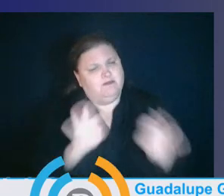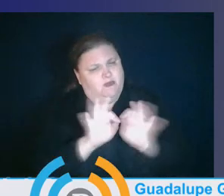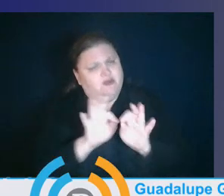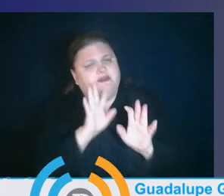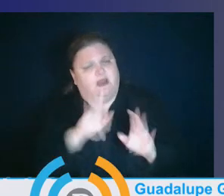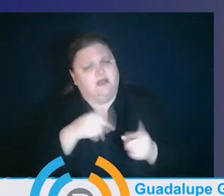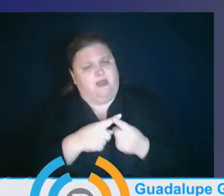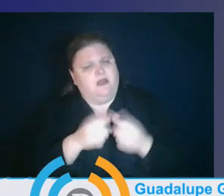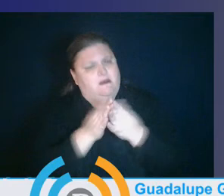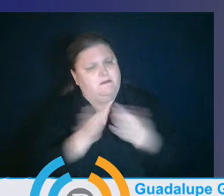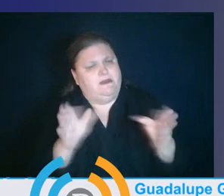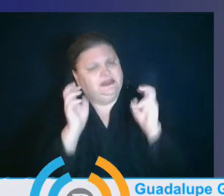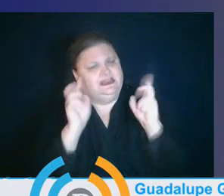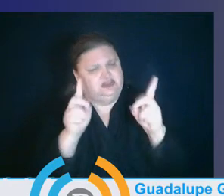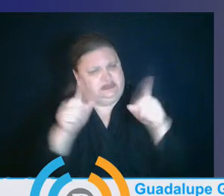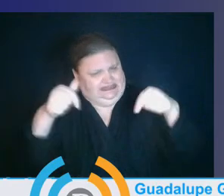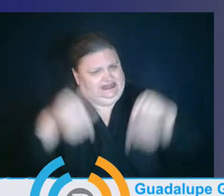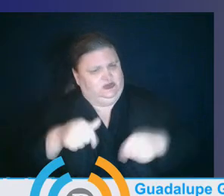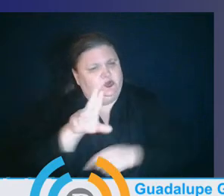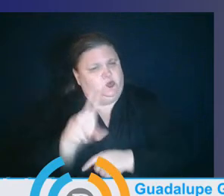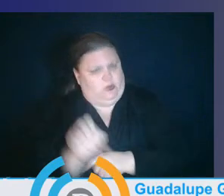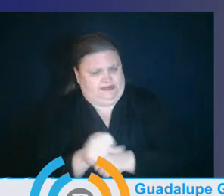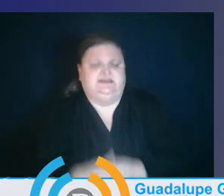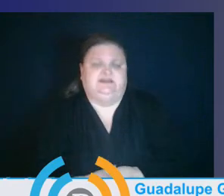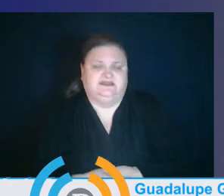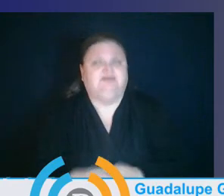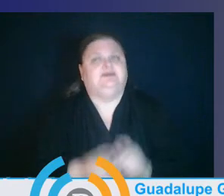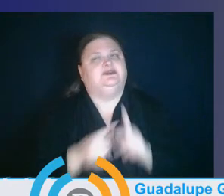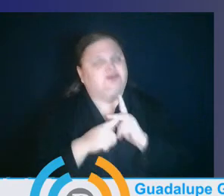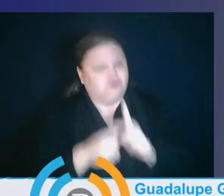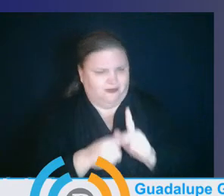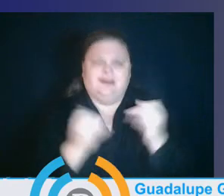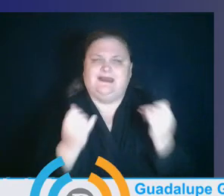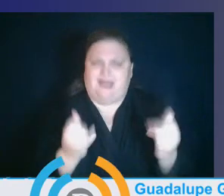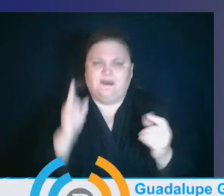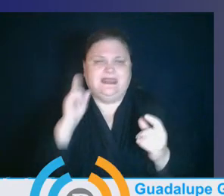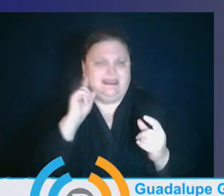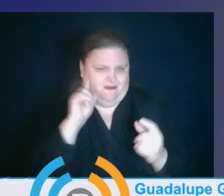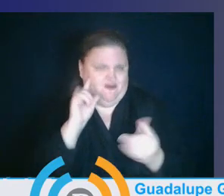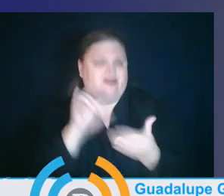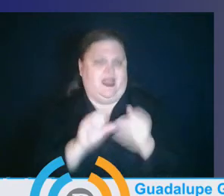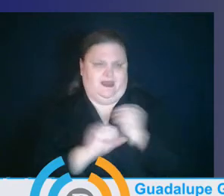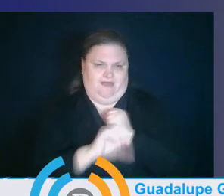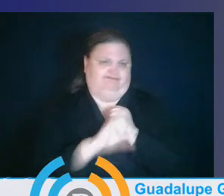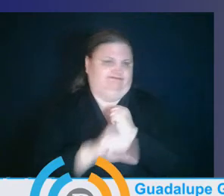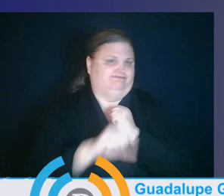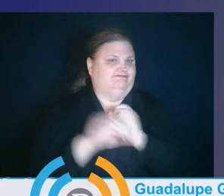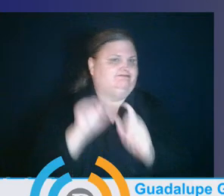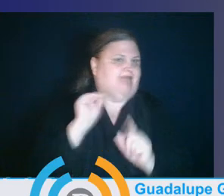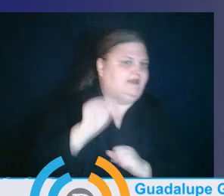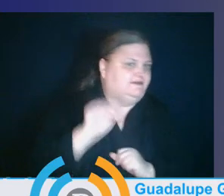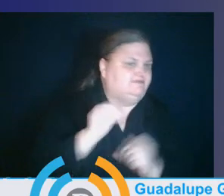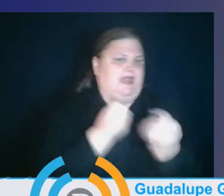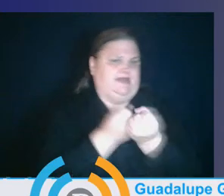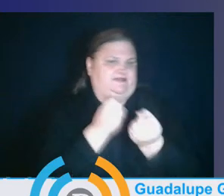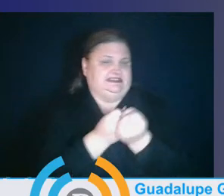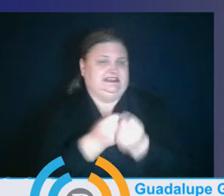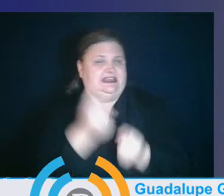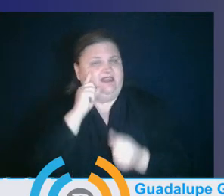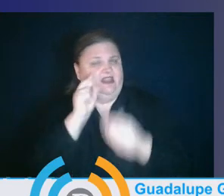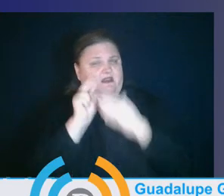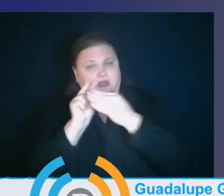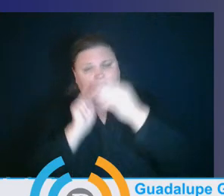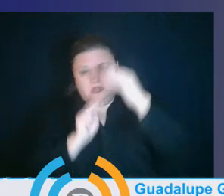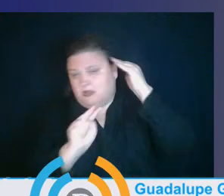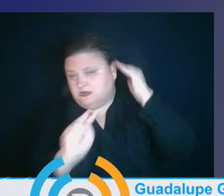And I think that you're starting to hear some of that advocacy pay off. Let's think of the long-term. What would it look like if